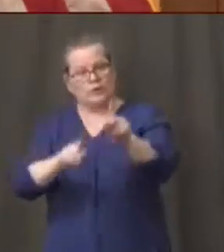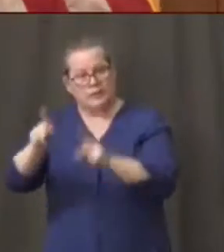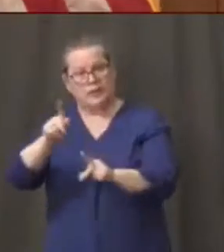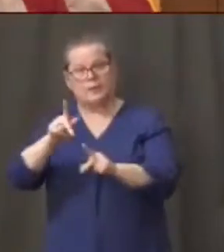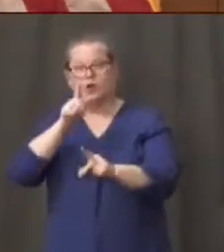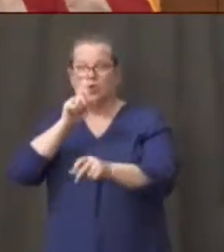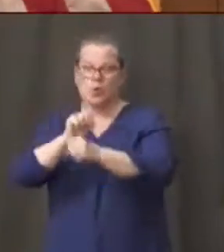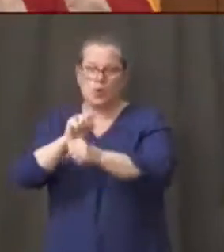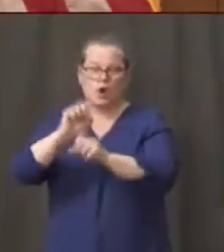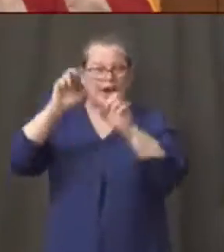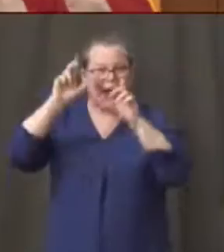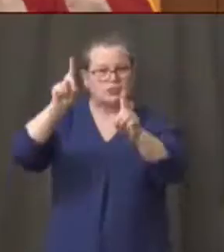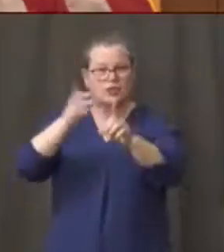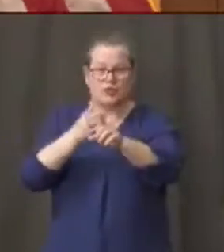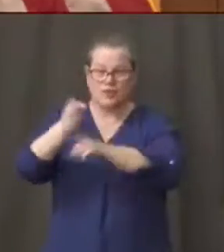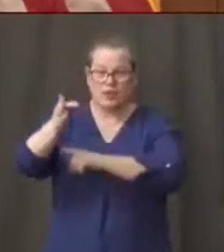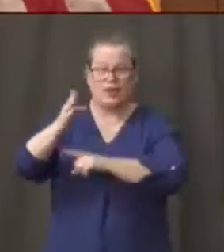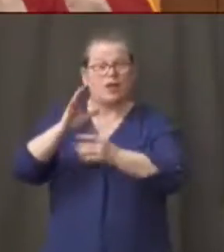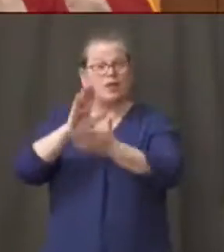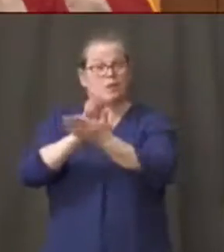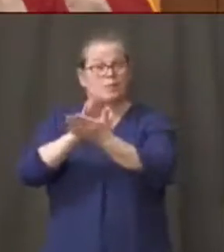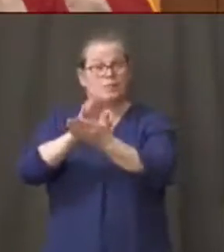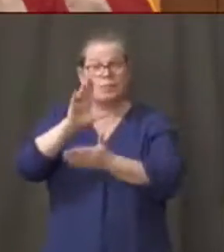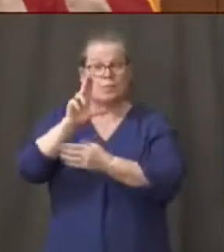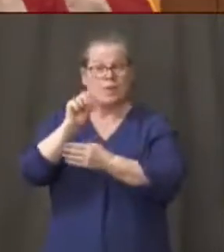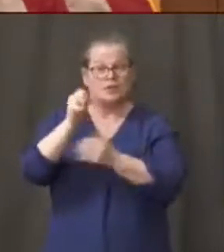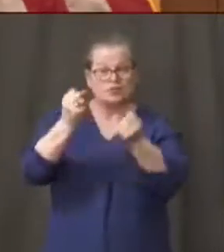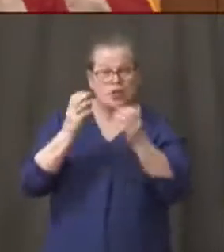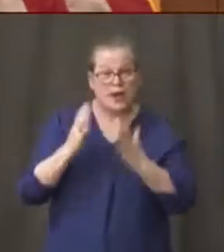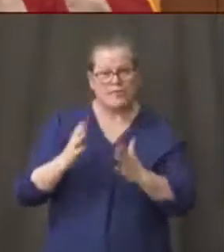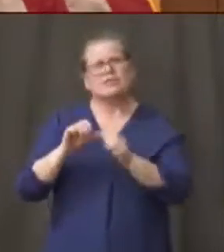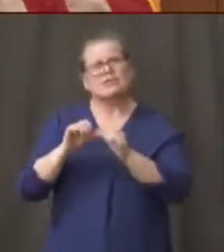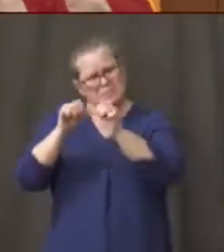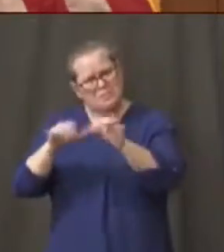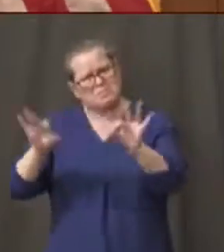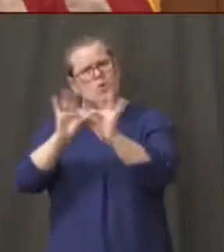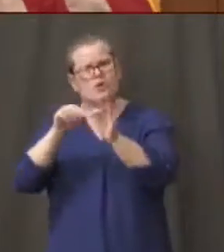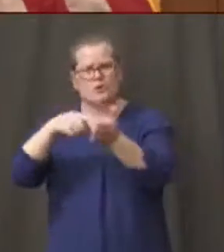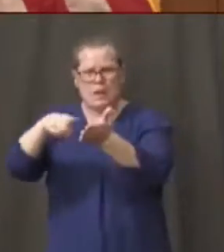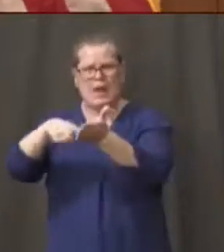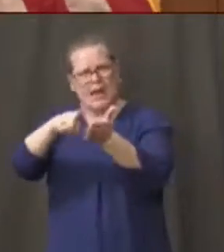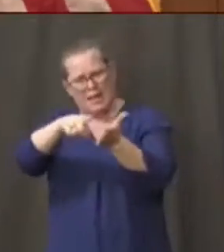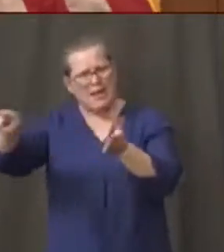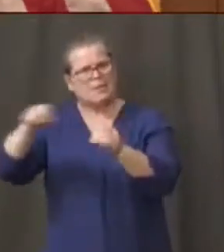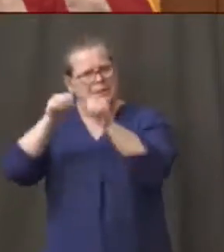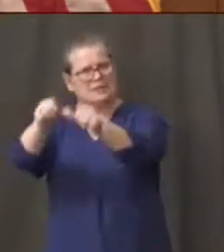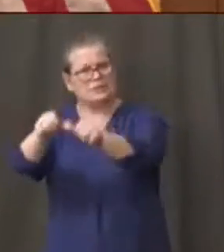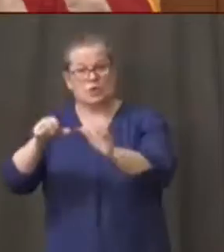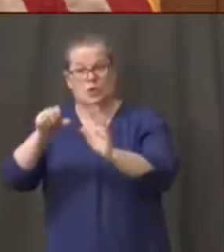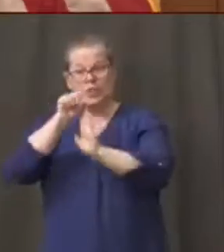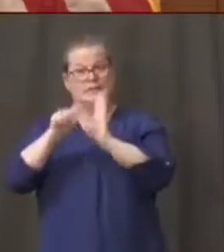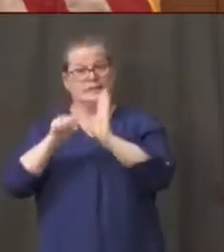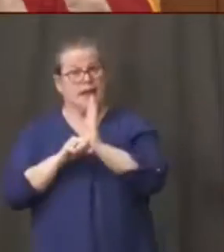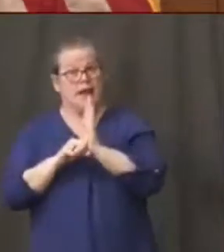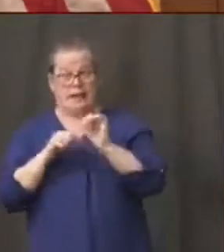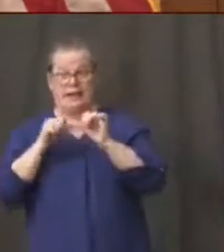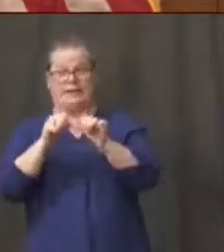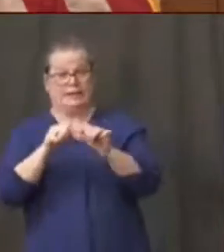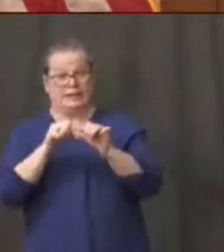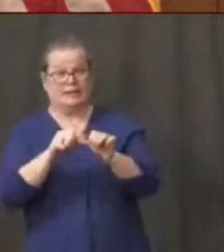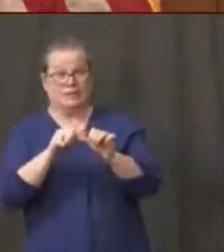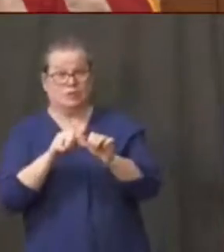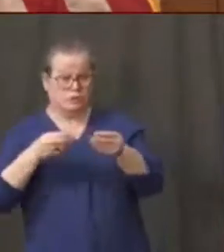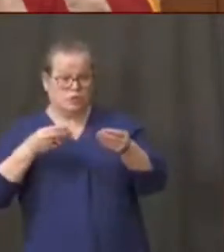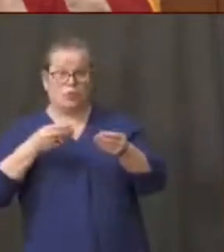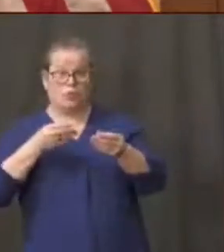educational field are continuing to get paid as the state is continually to provide educational funding to the board of educations